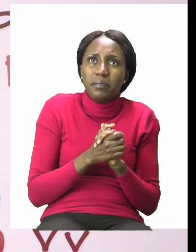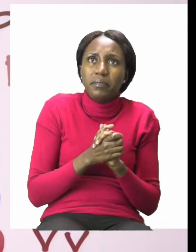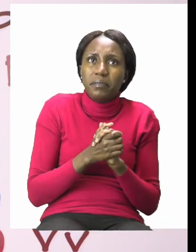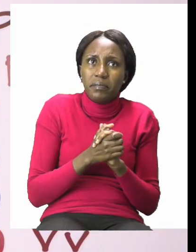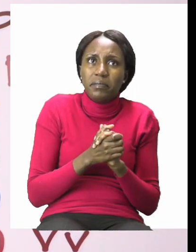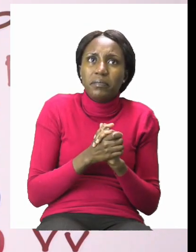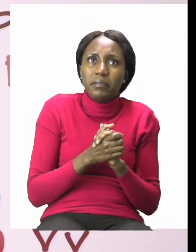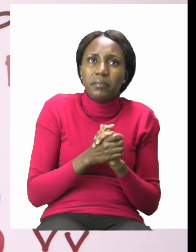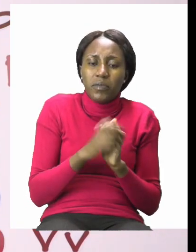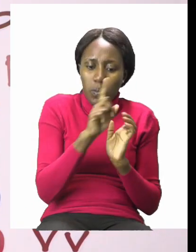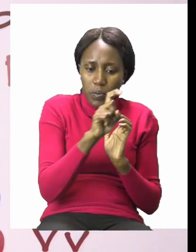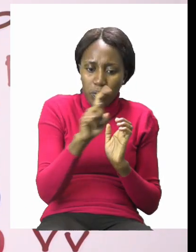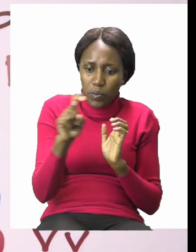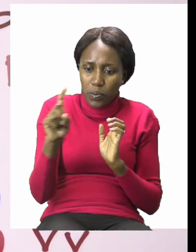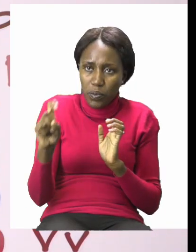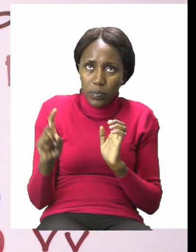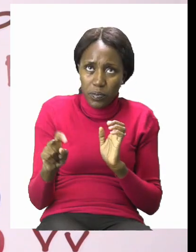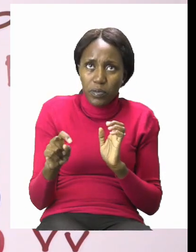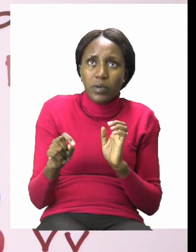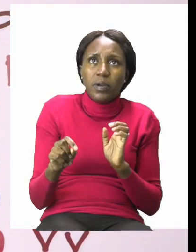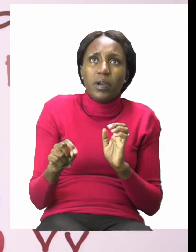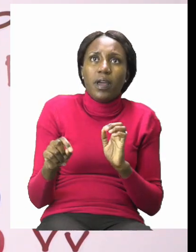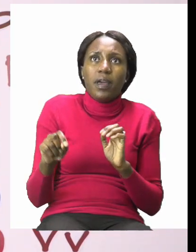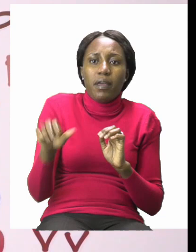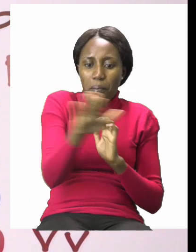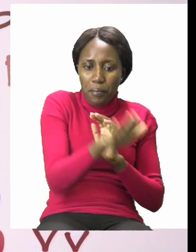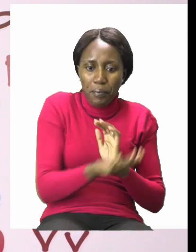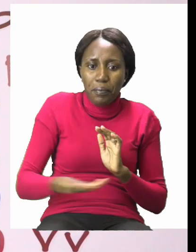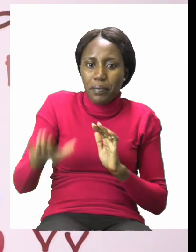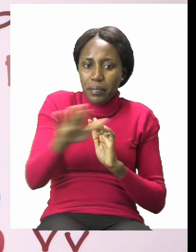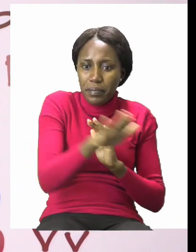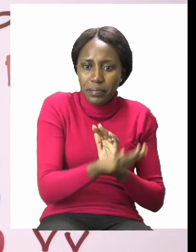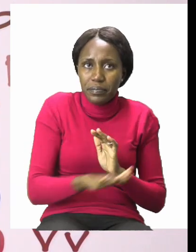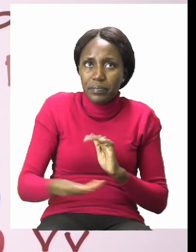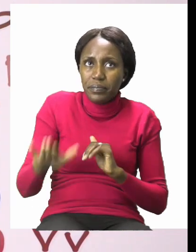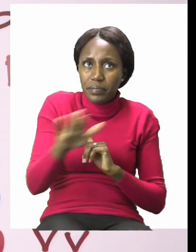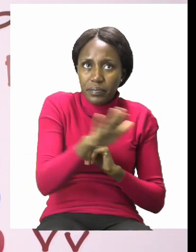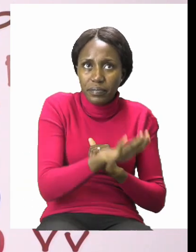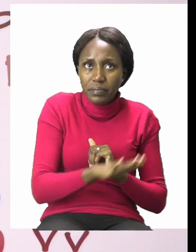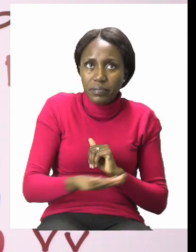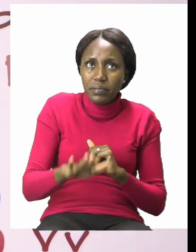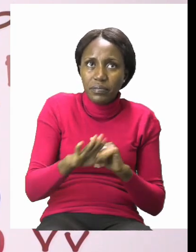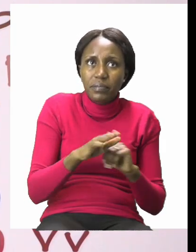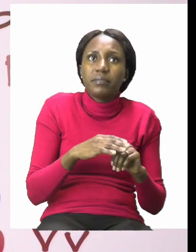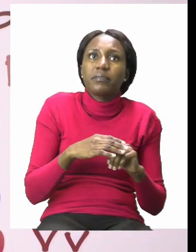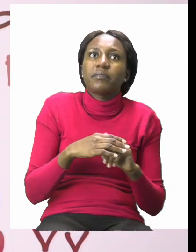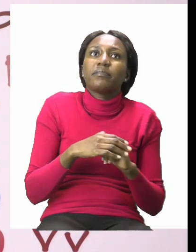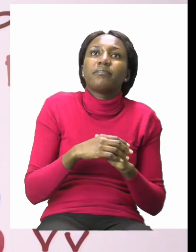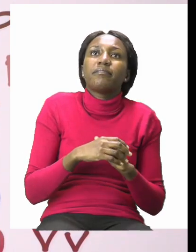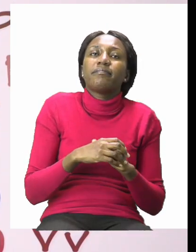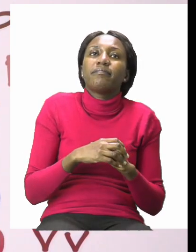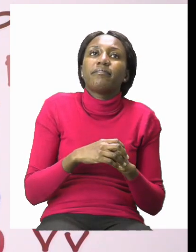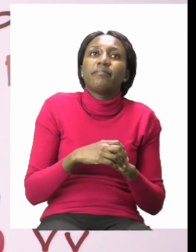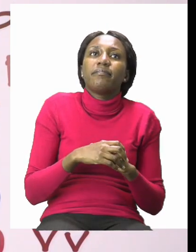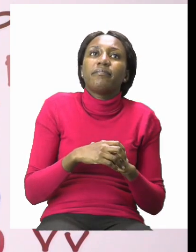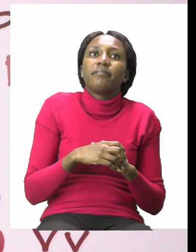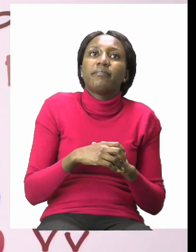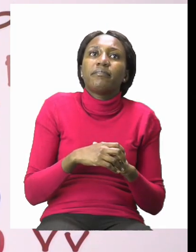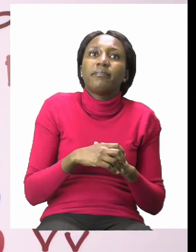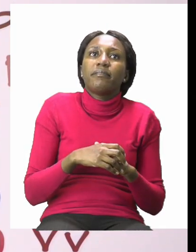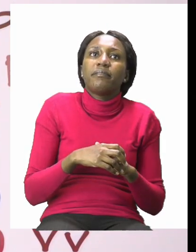can be squirting around, used to squirt, squirt, squirt, squirt, squirt, and then we rub with a cloth.